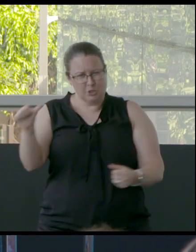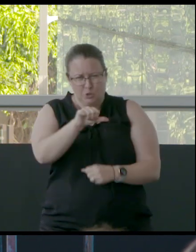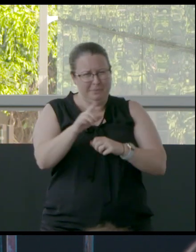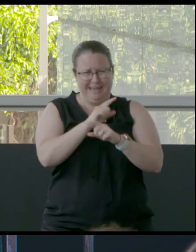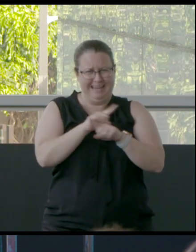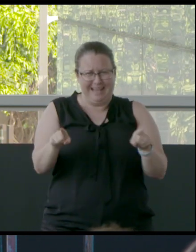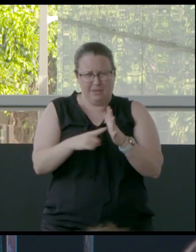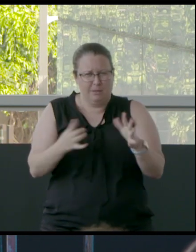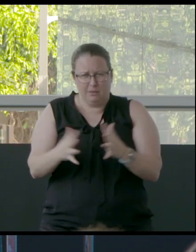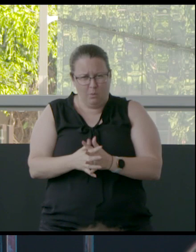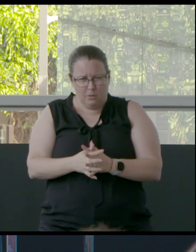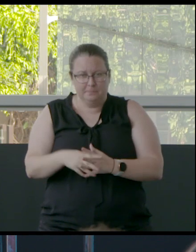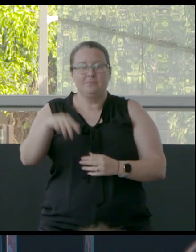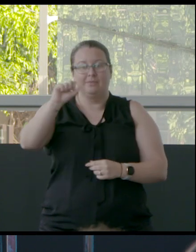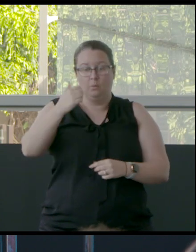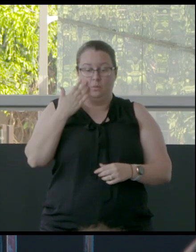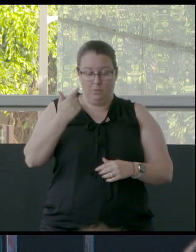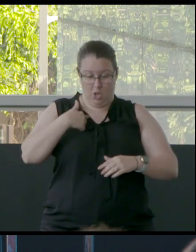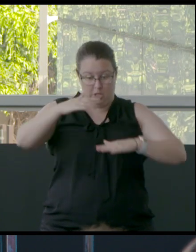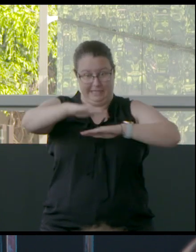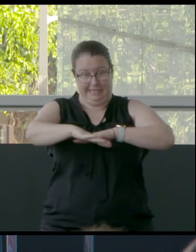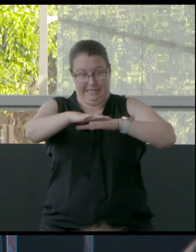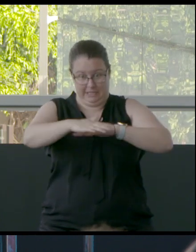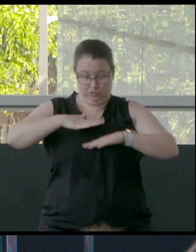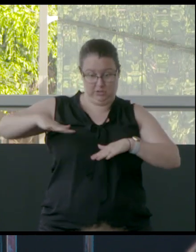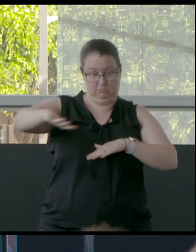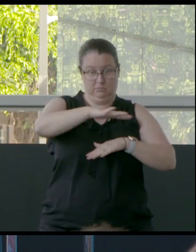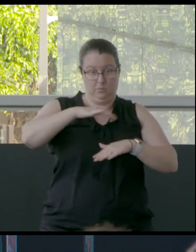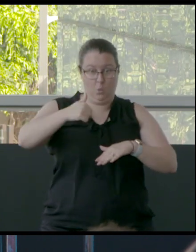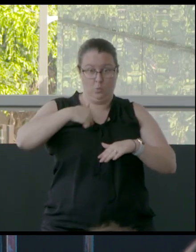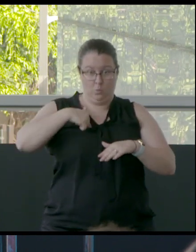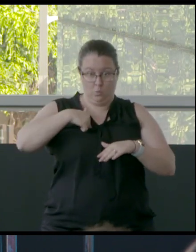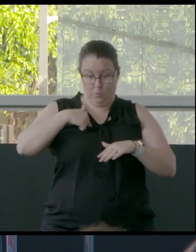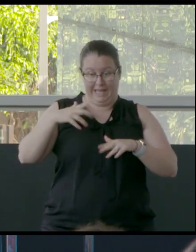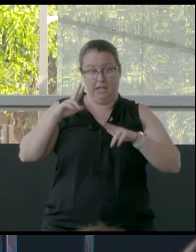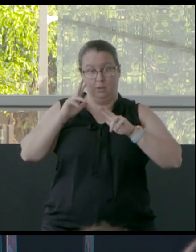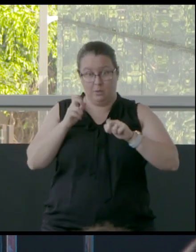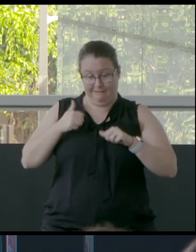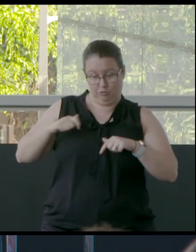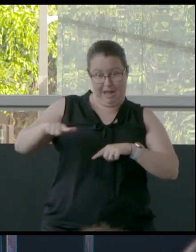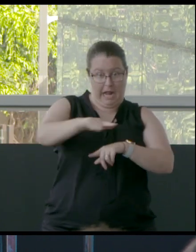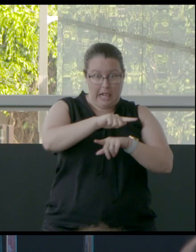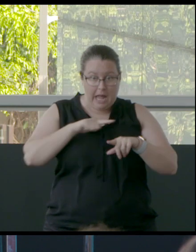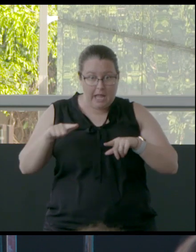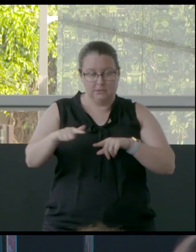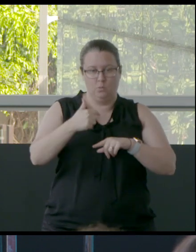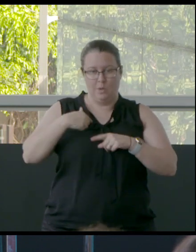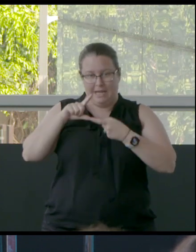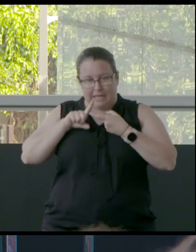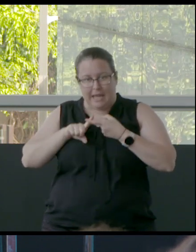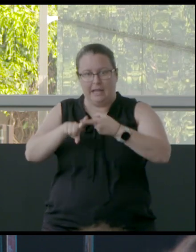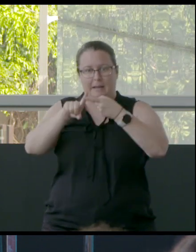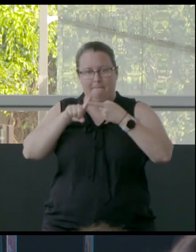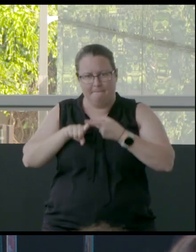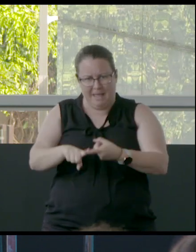Yes, we... When we're on our country and we have access to our lands and we can maintain those